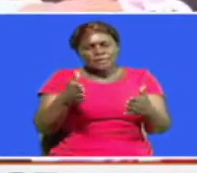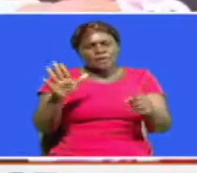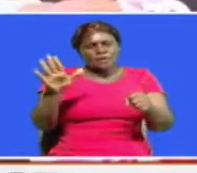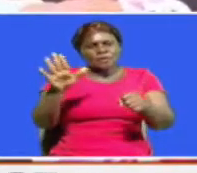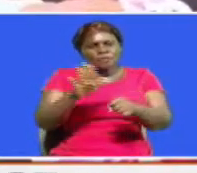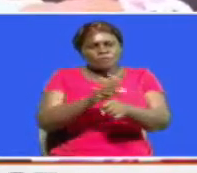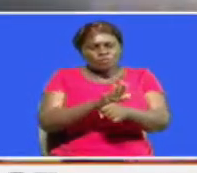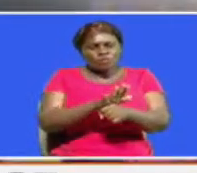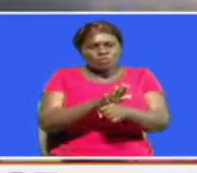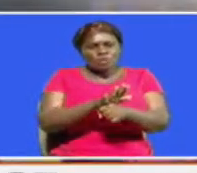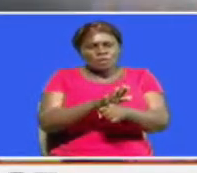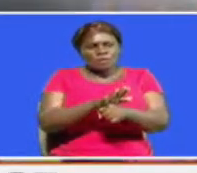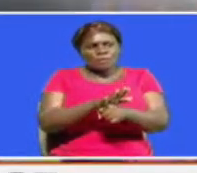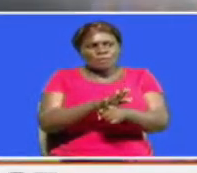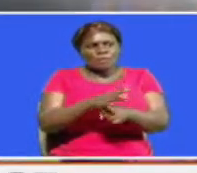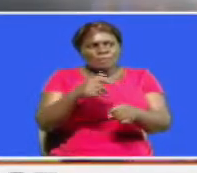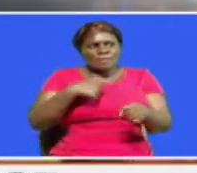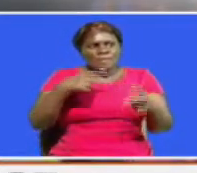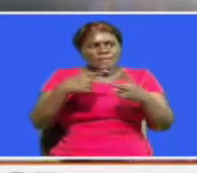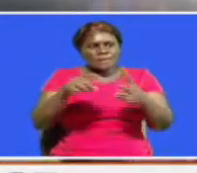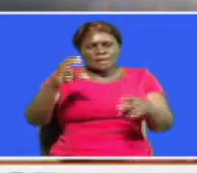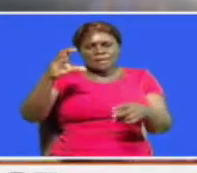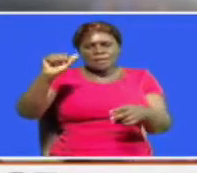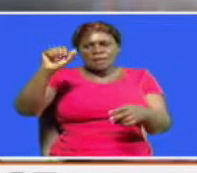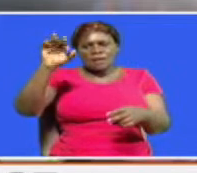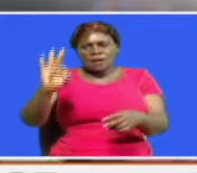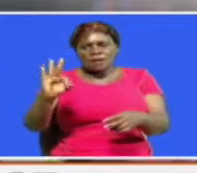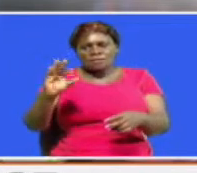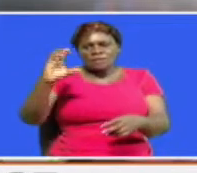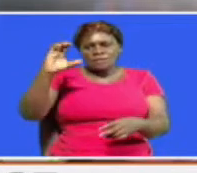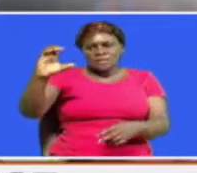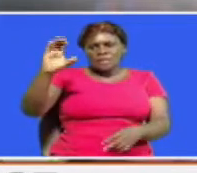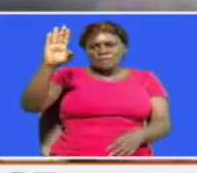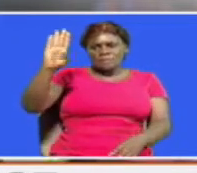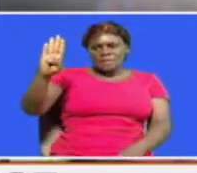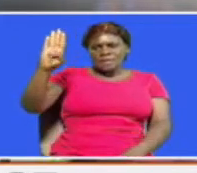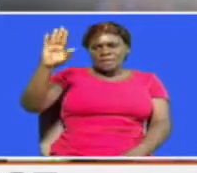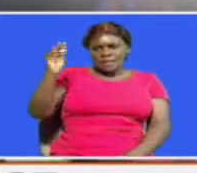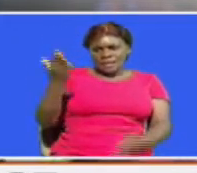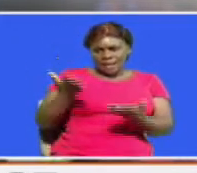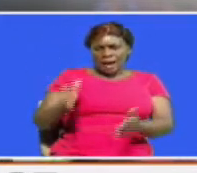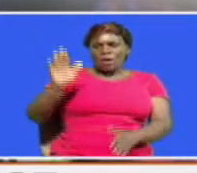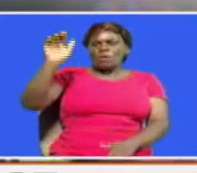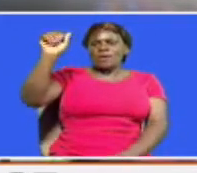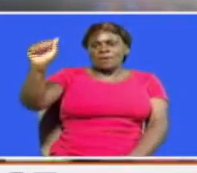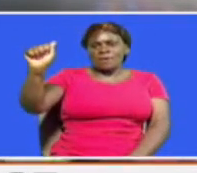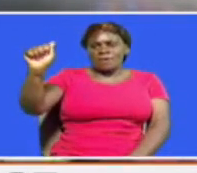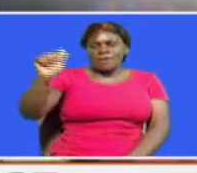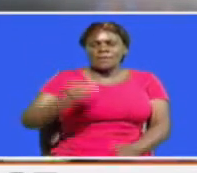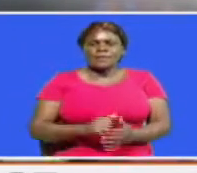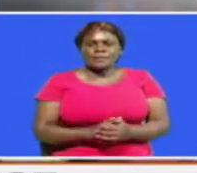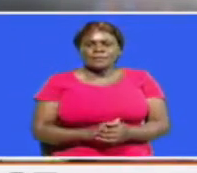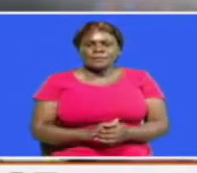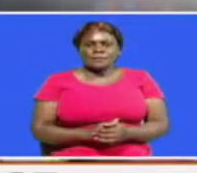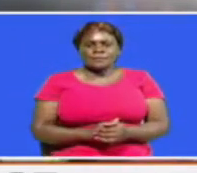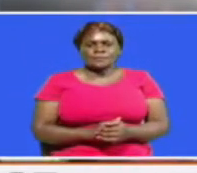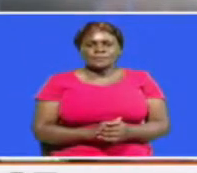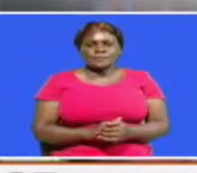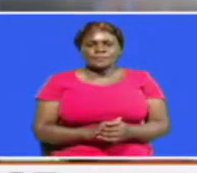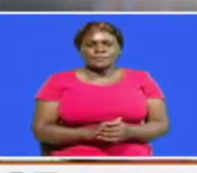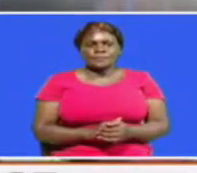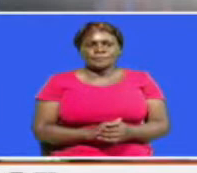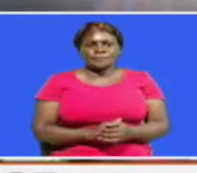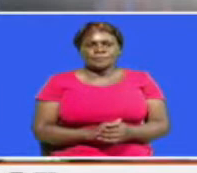lifetime investment. I started with my CAF D, went to the CAF C, CAF B. And now eventually I've had an opportunity to do